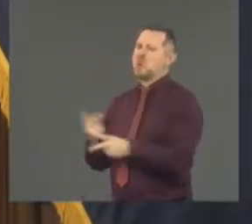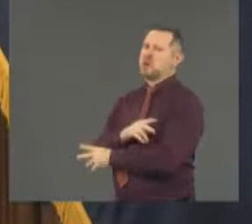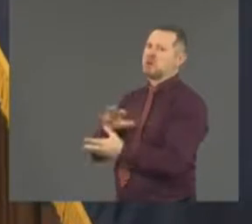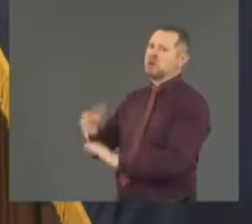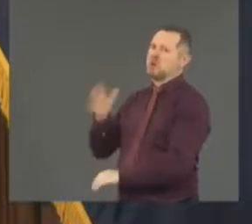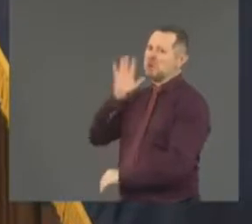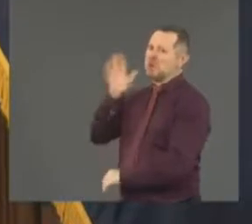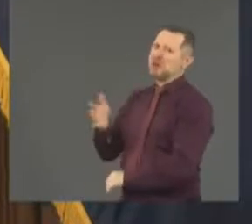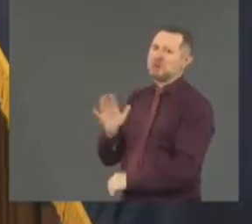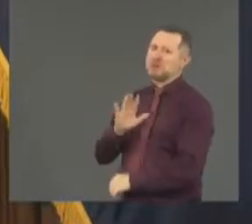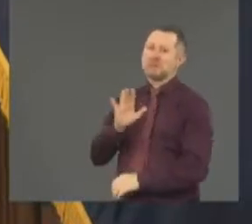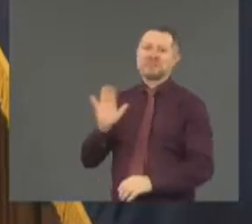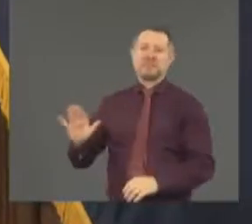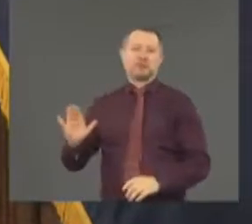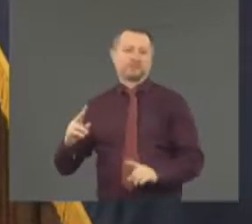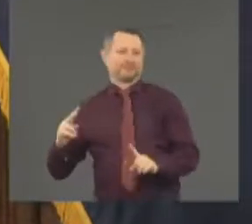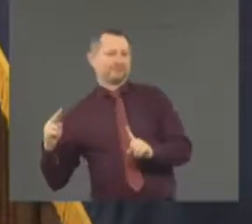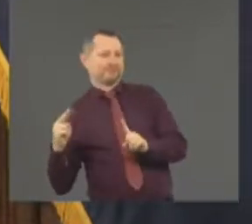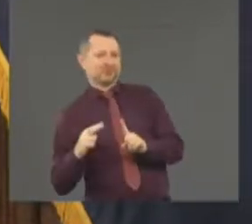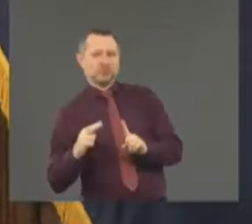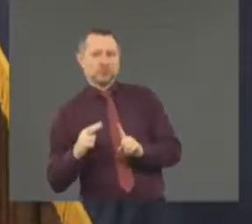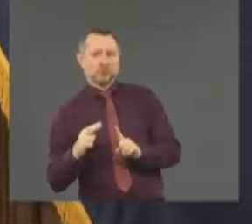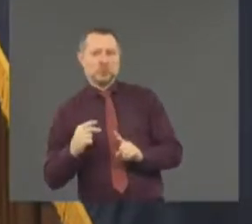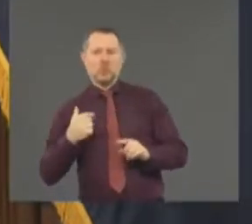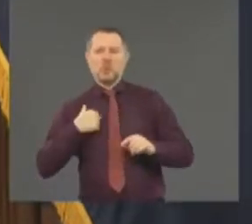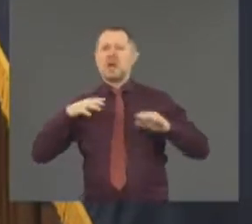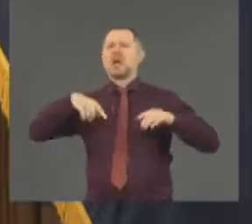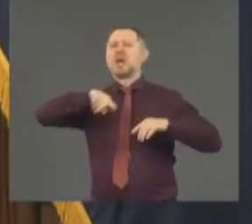And he can do it with the NYPD.